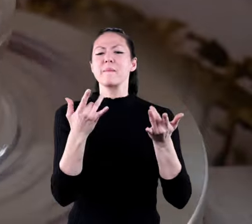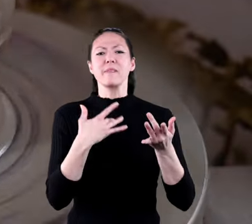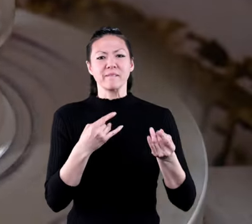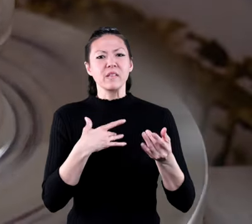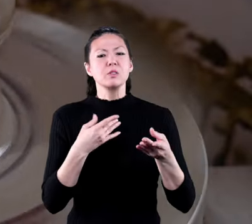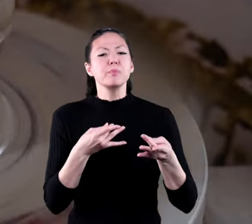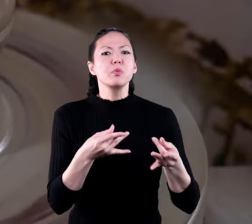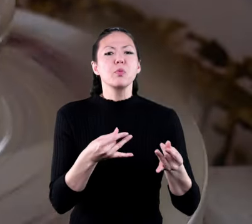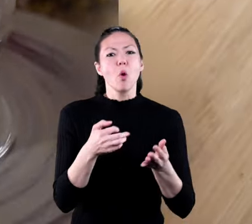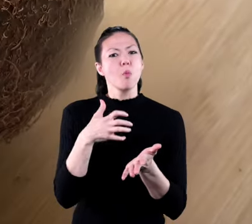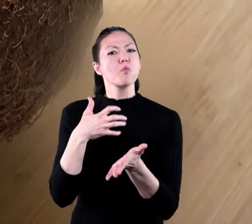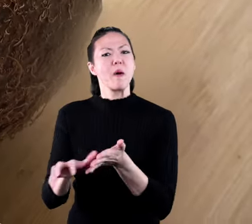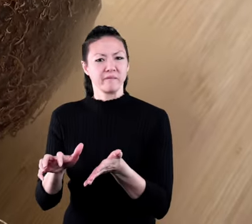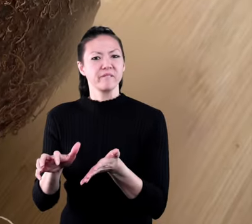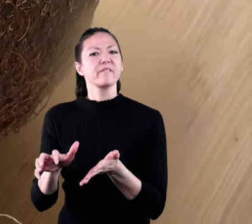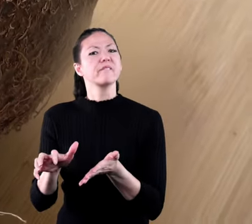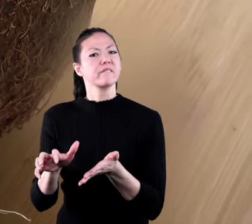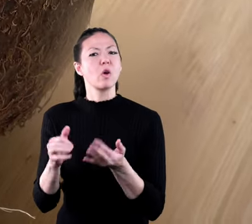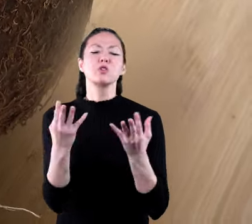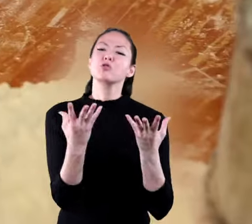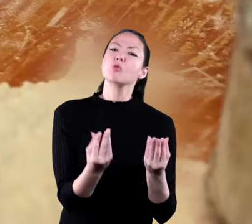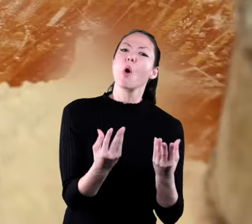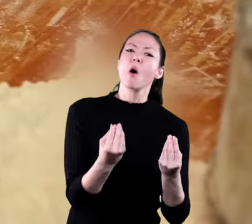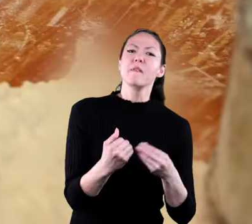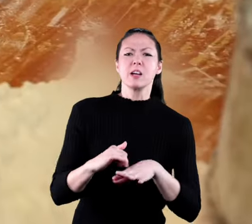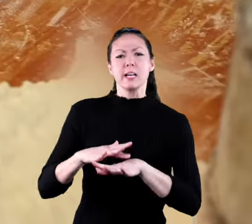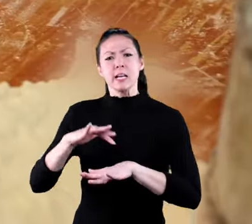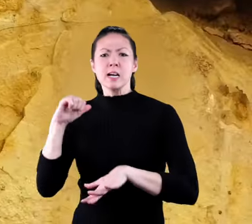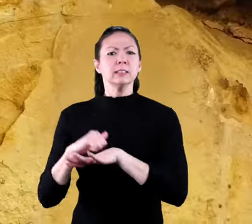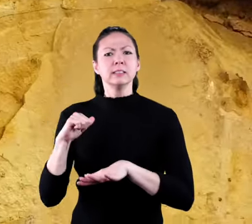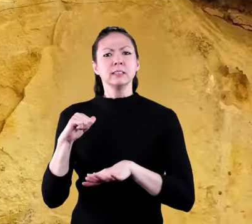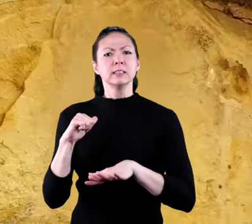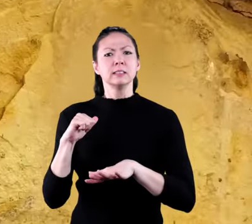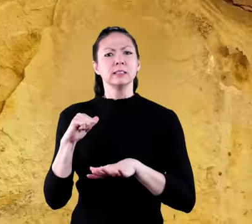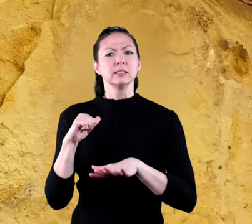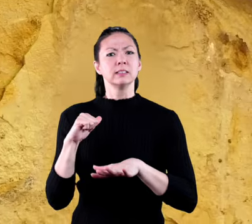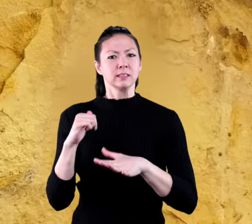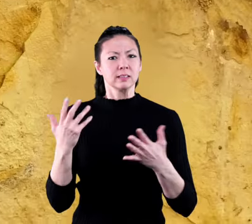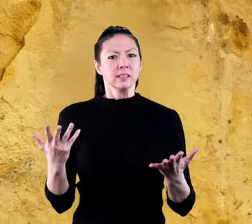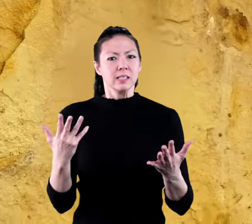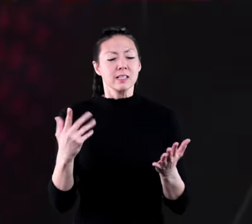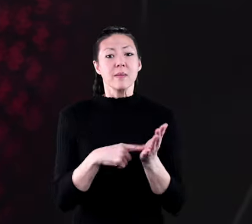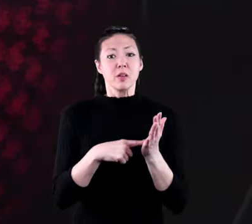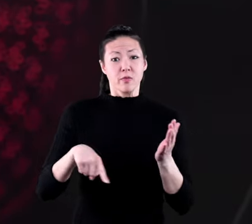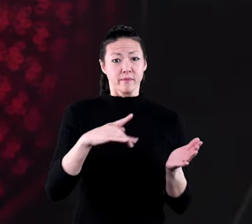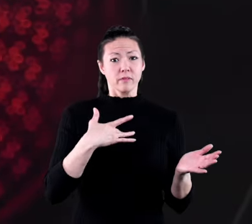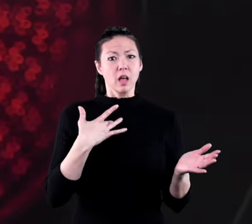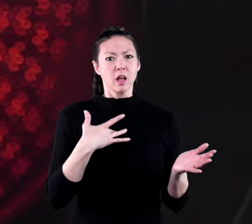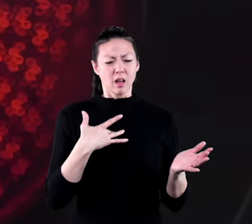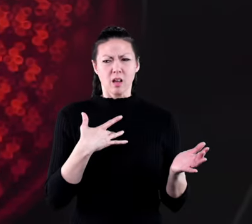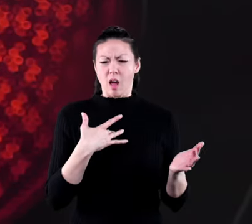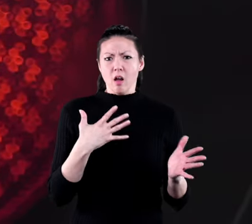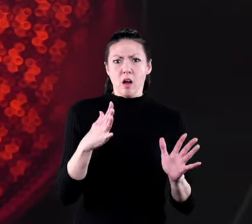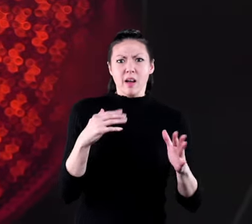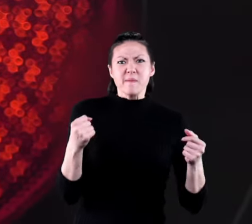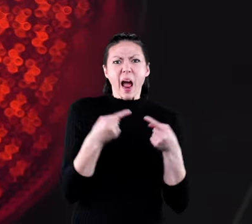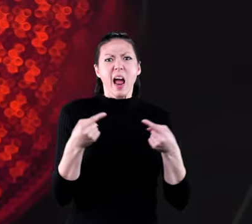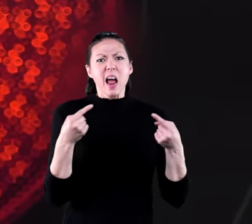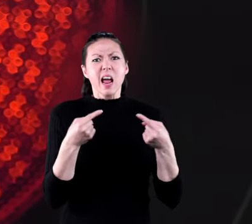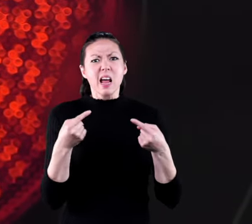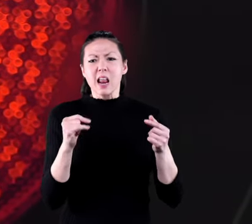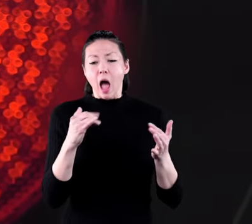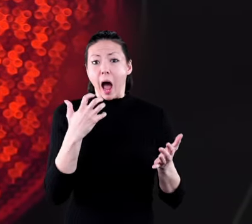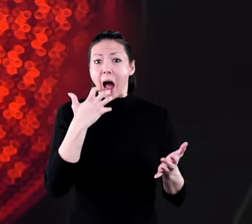something is smooth or rough soft or hard we may feel something that